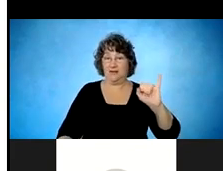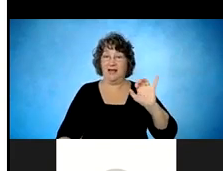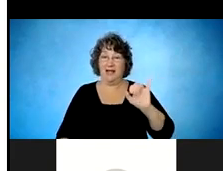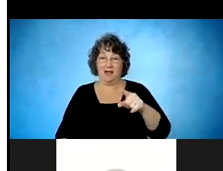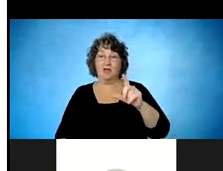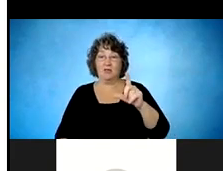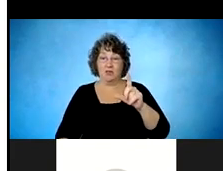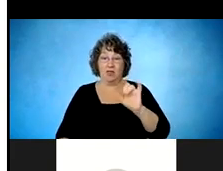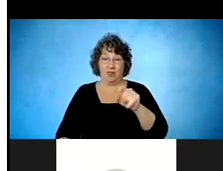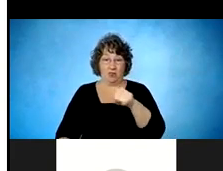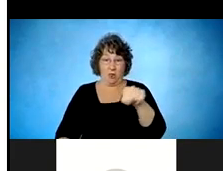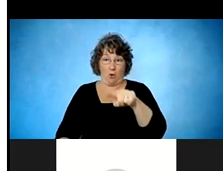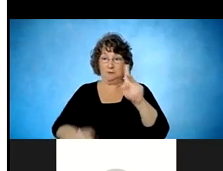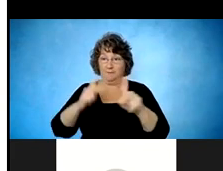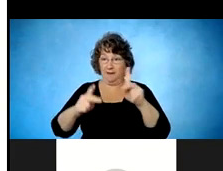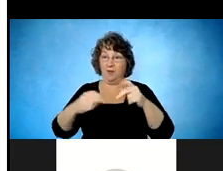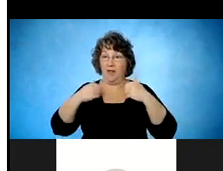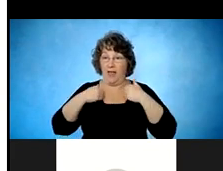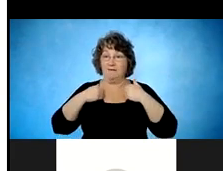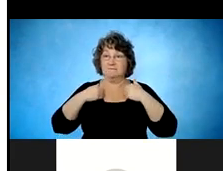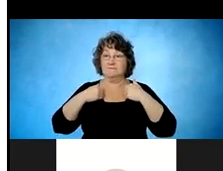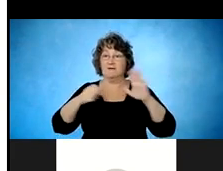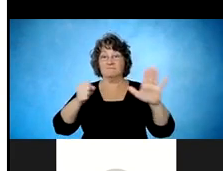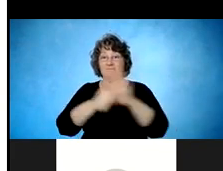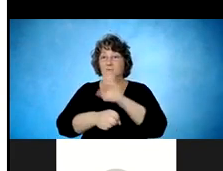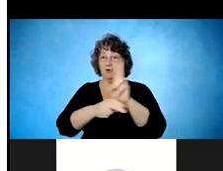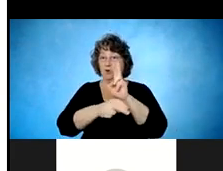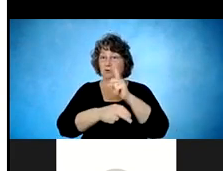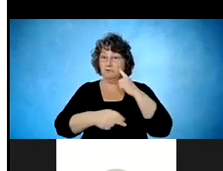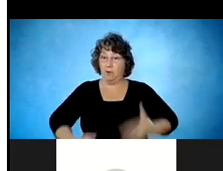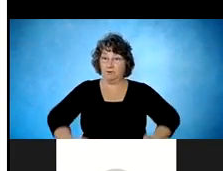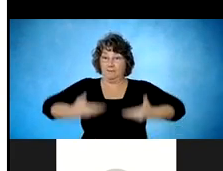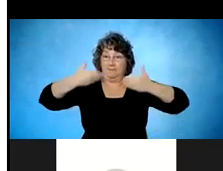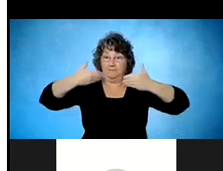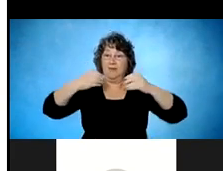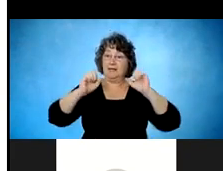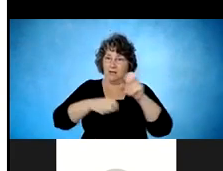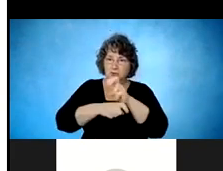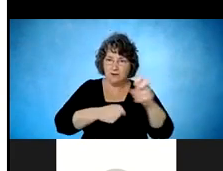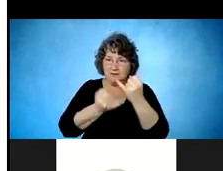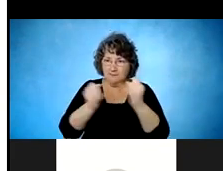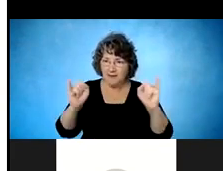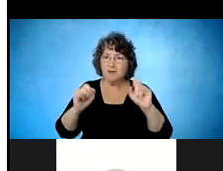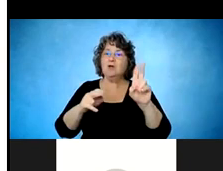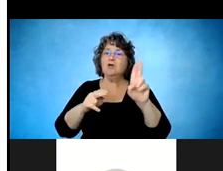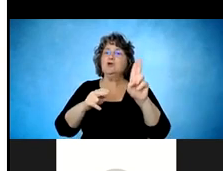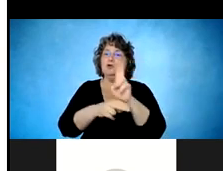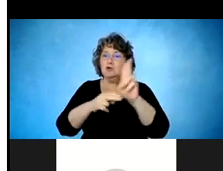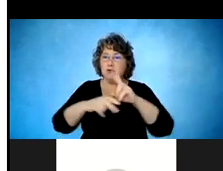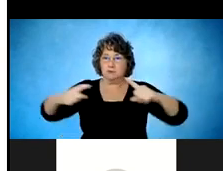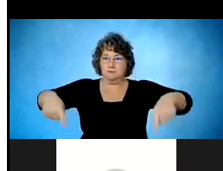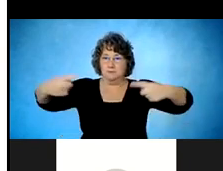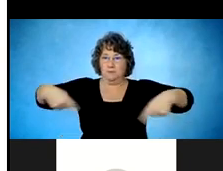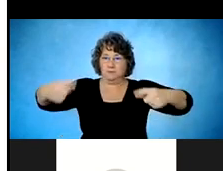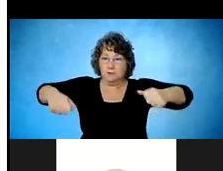Most of their activities of daily living, they can transfer independently. They use a manual wheelchair and they generally drive a